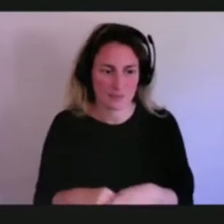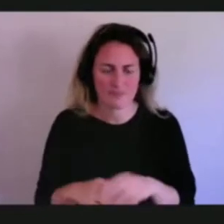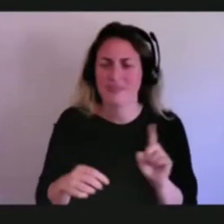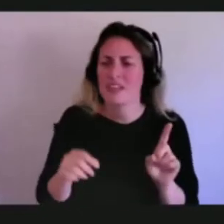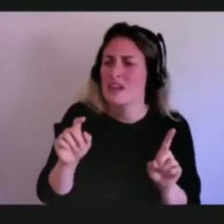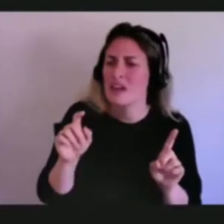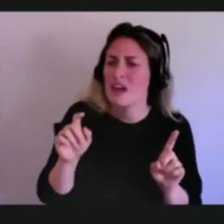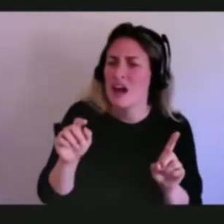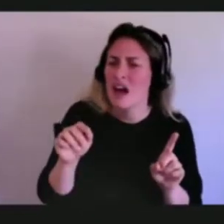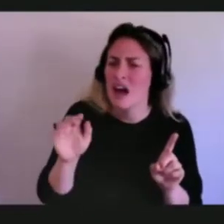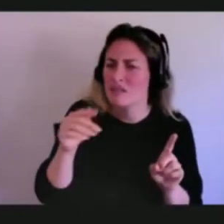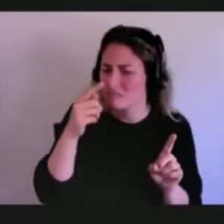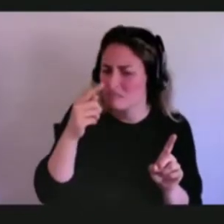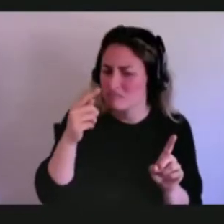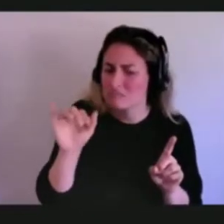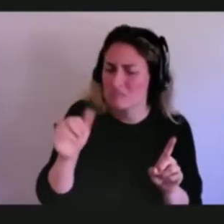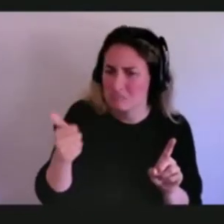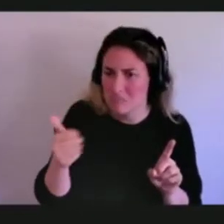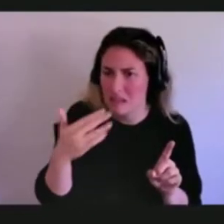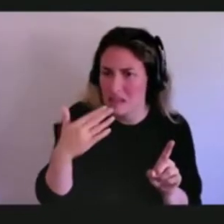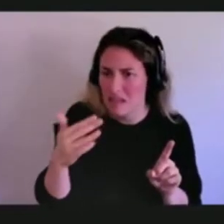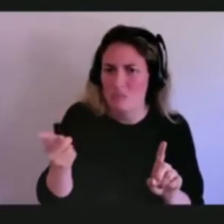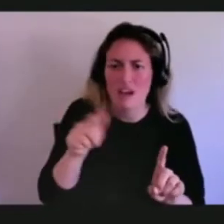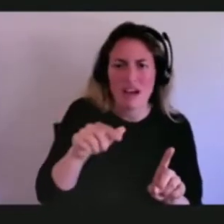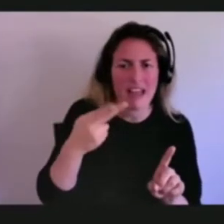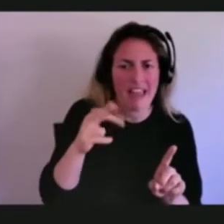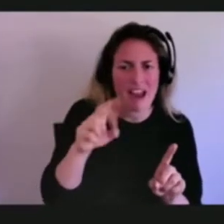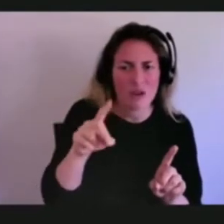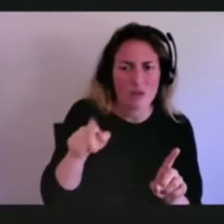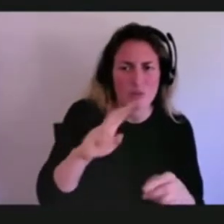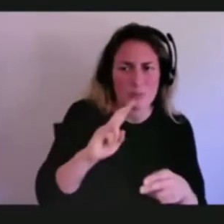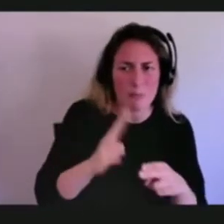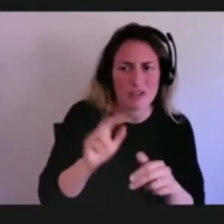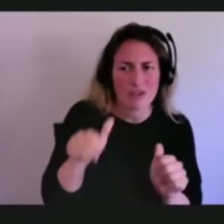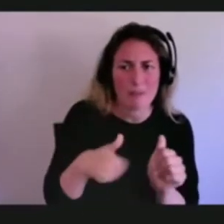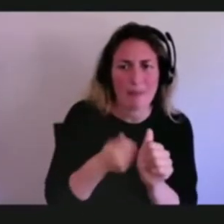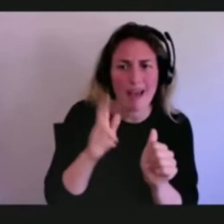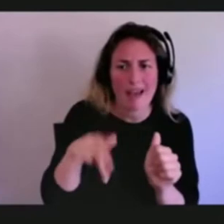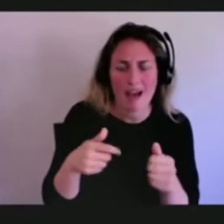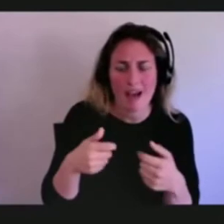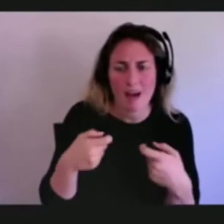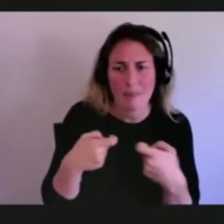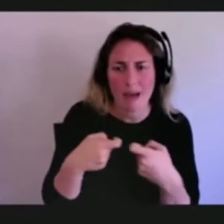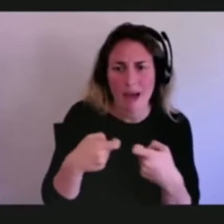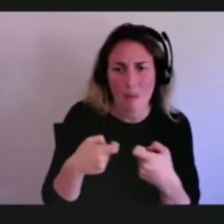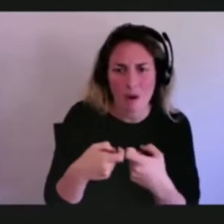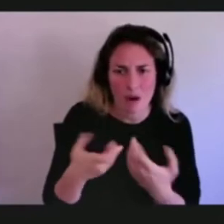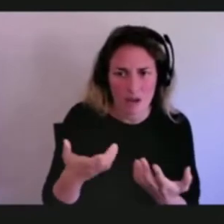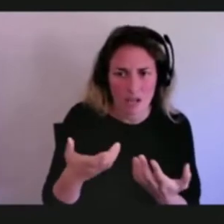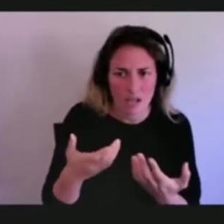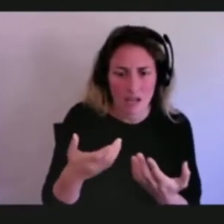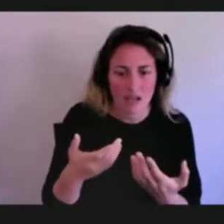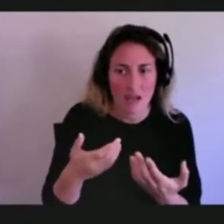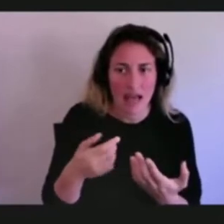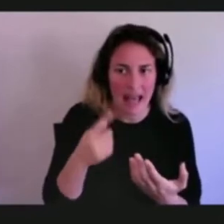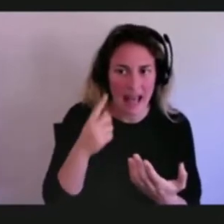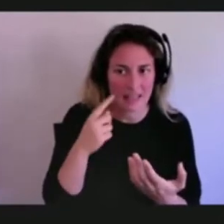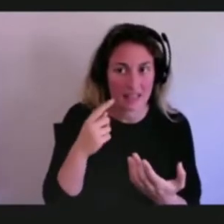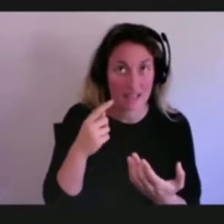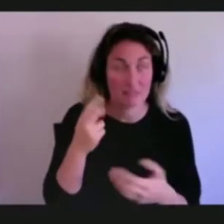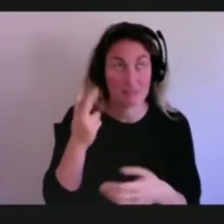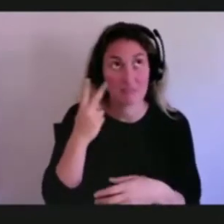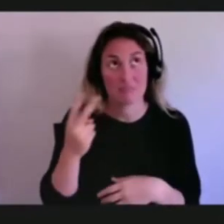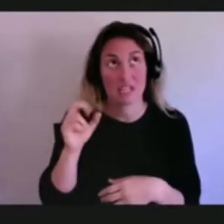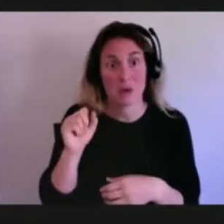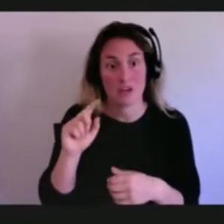Maybe Harold, may you talk a bit about backup power. know it's something that, you know, one of the very first projects I ever worked on as